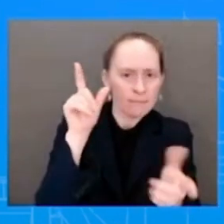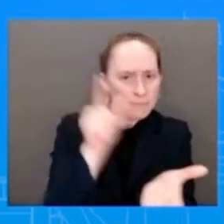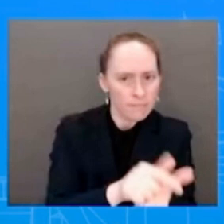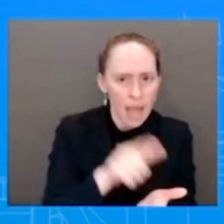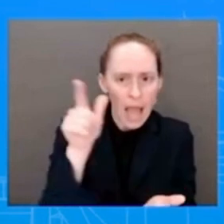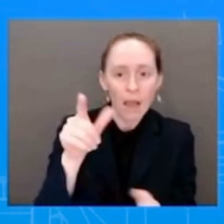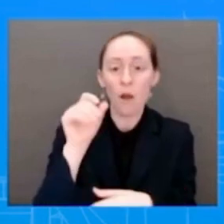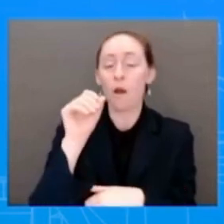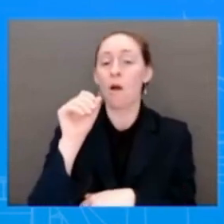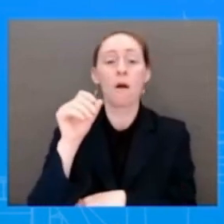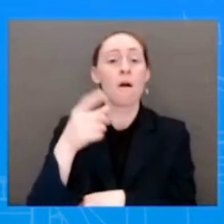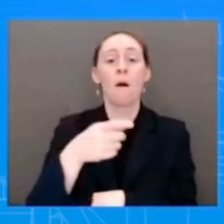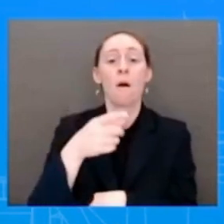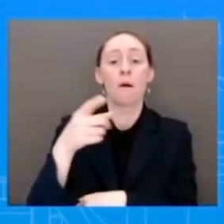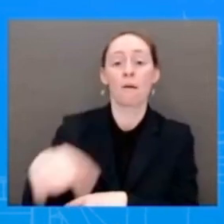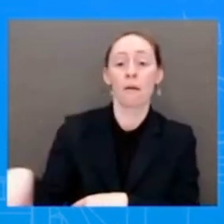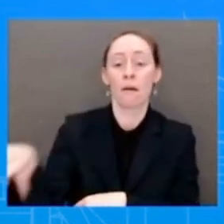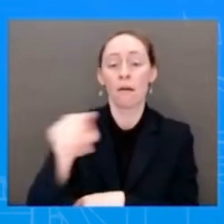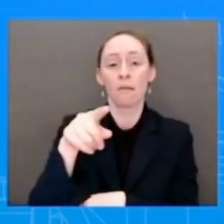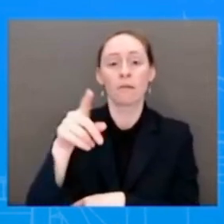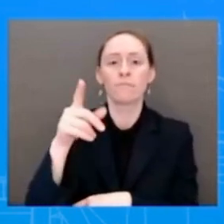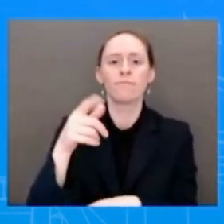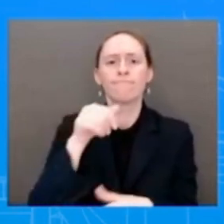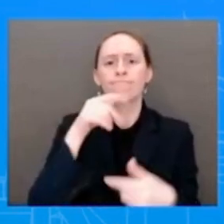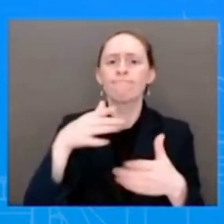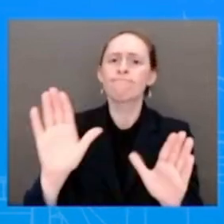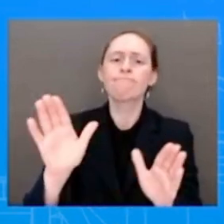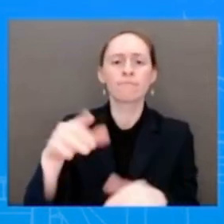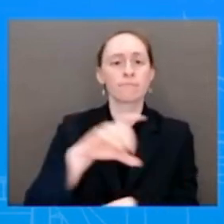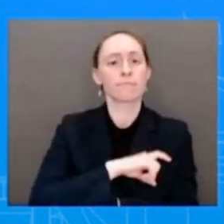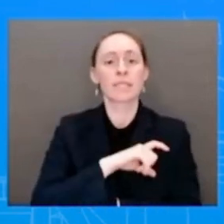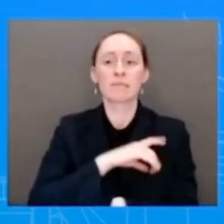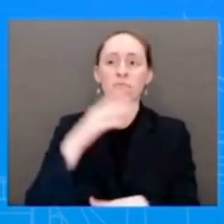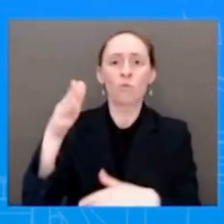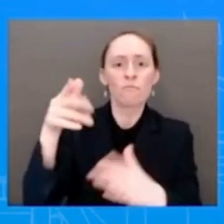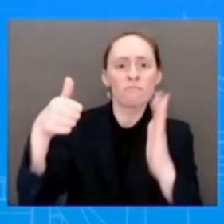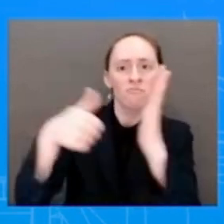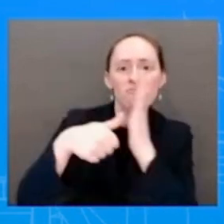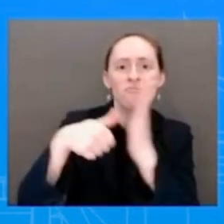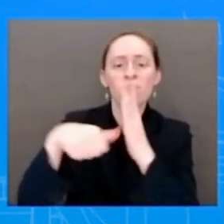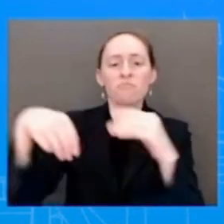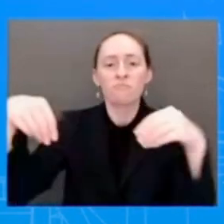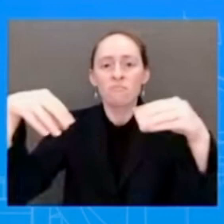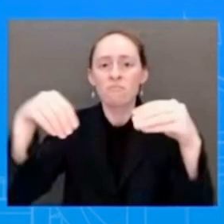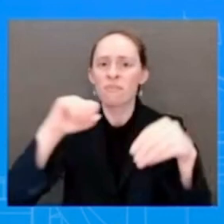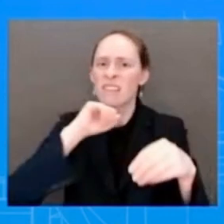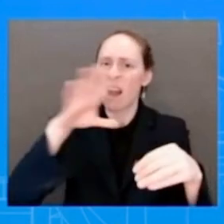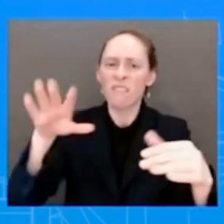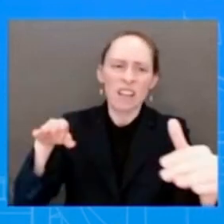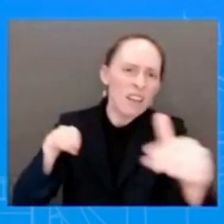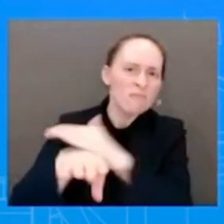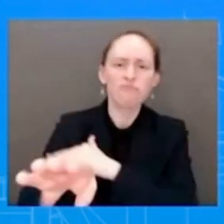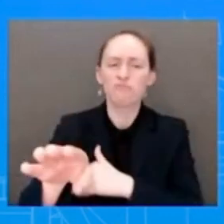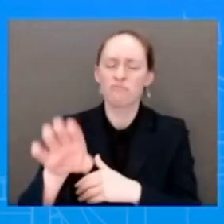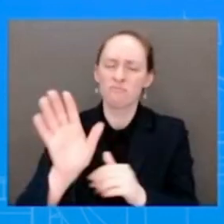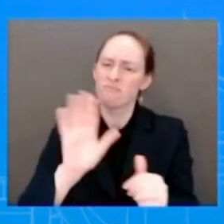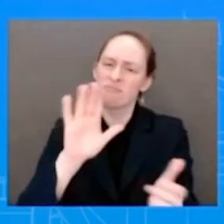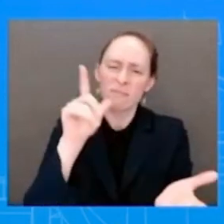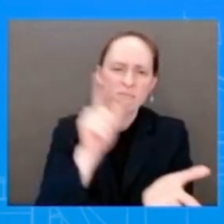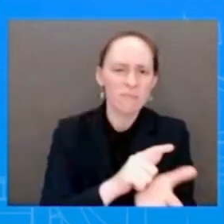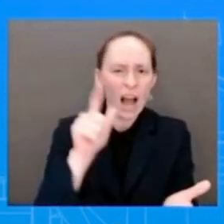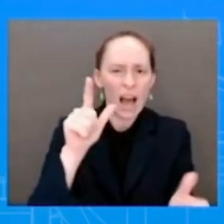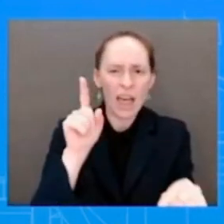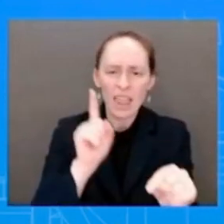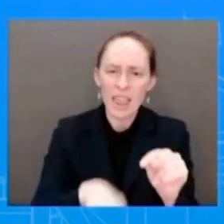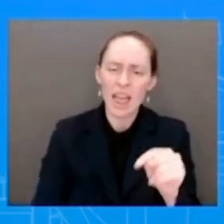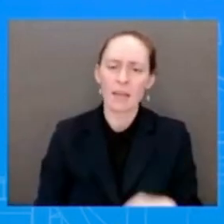level, and immediate changes like prohibiting the transfer of military-grade firearms, grenade launchers, and